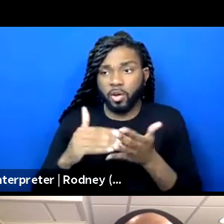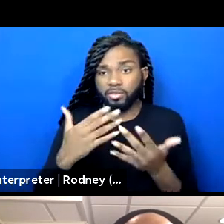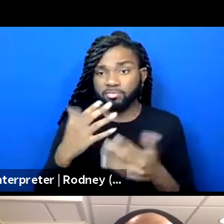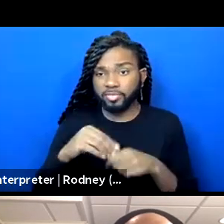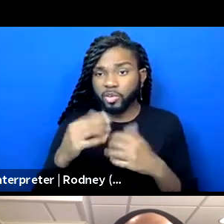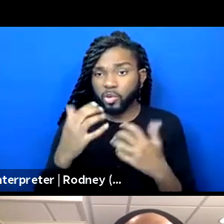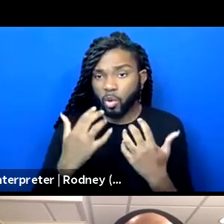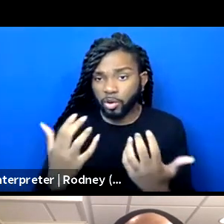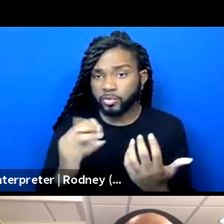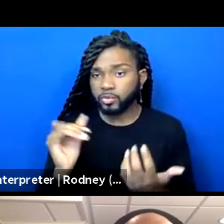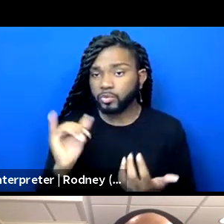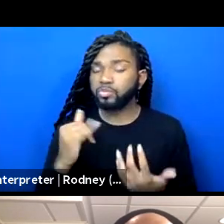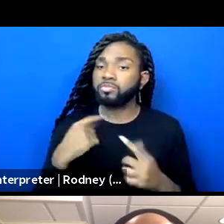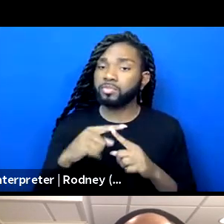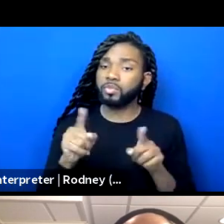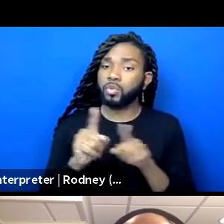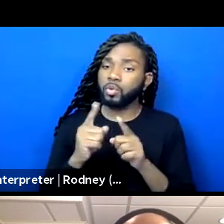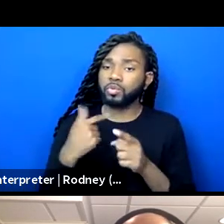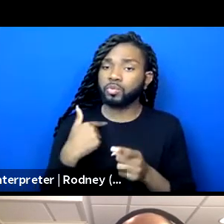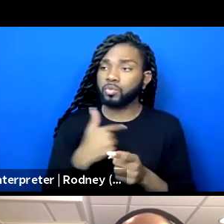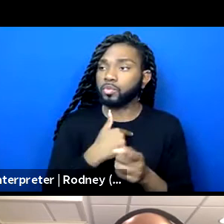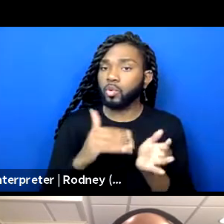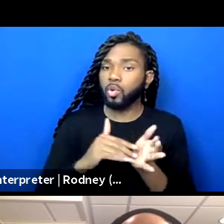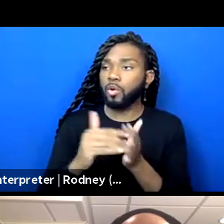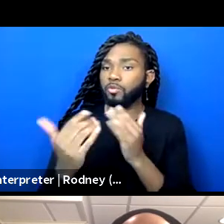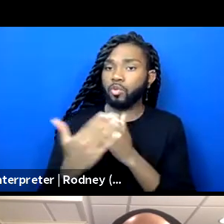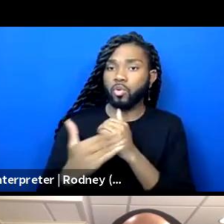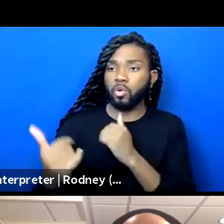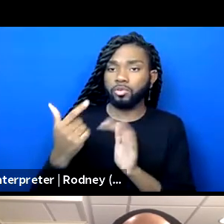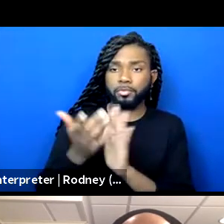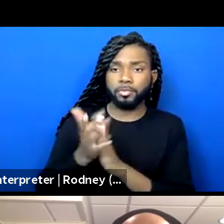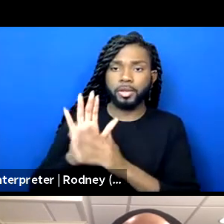and we're also often called to be consultants.